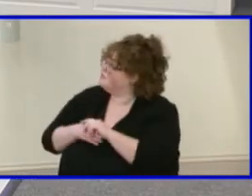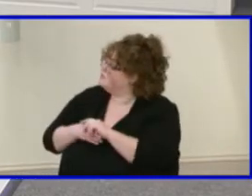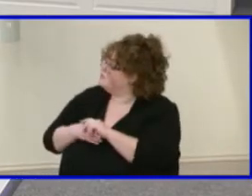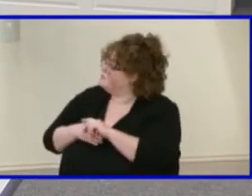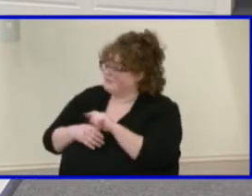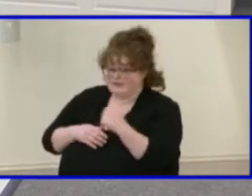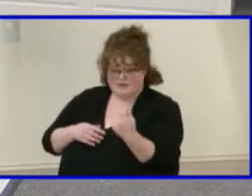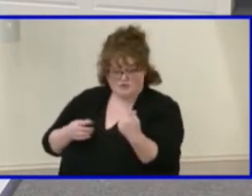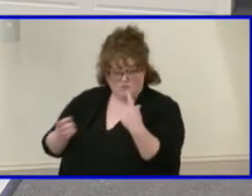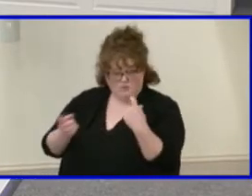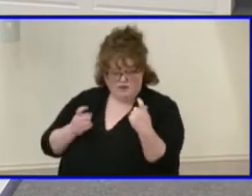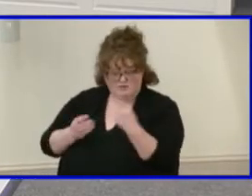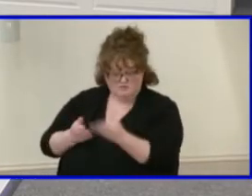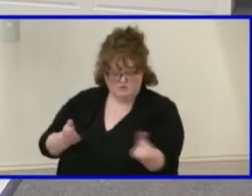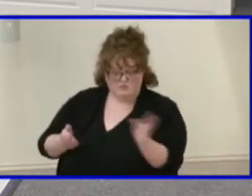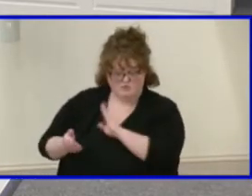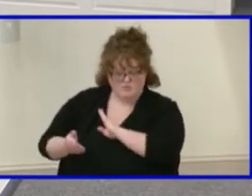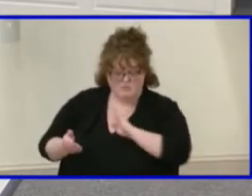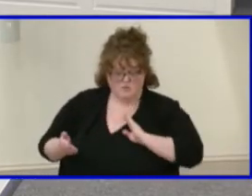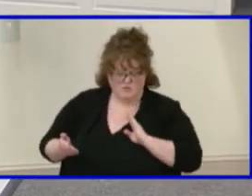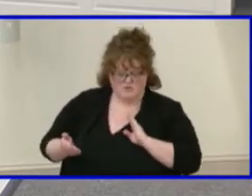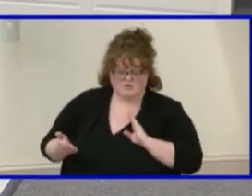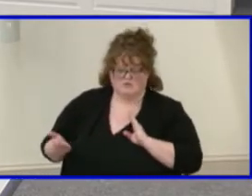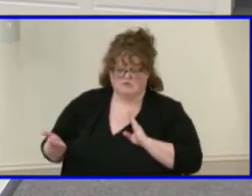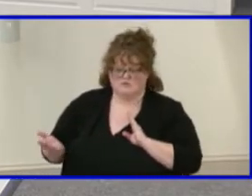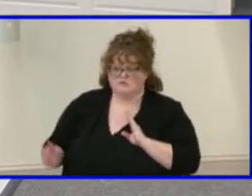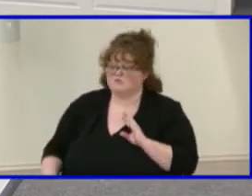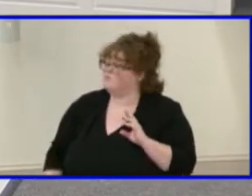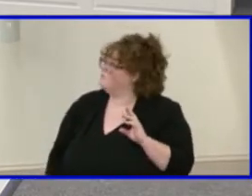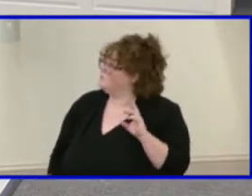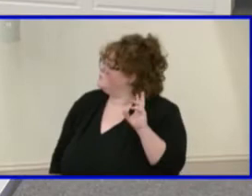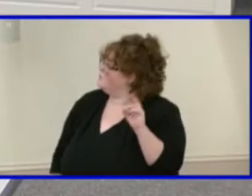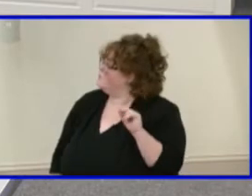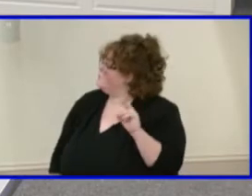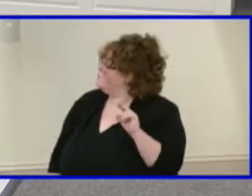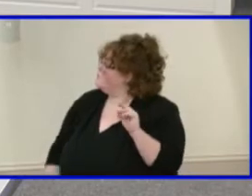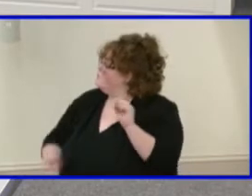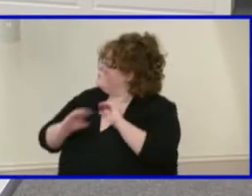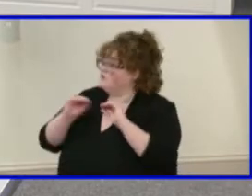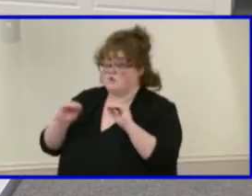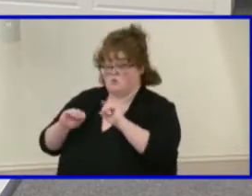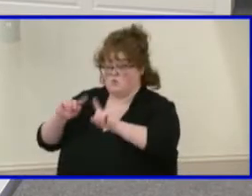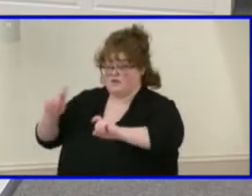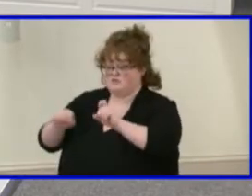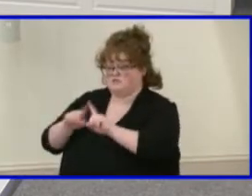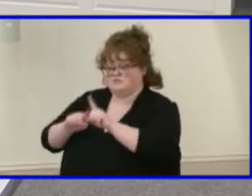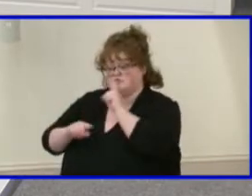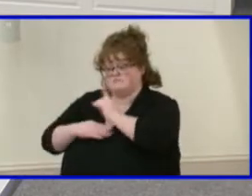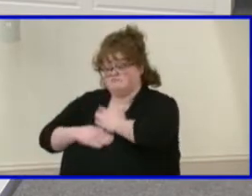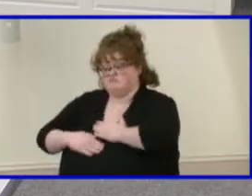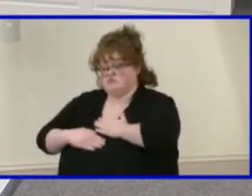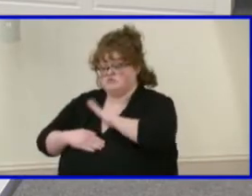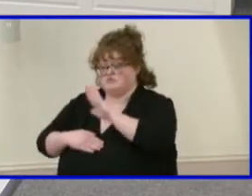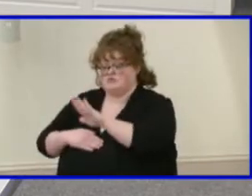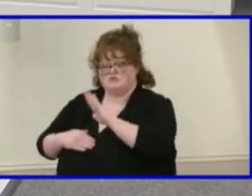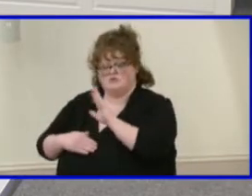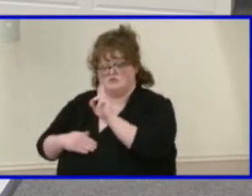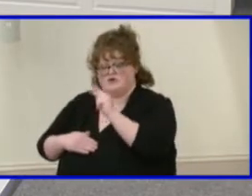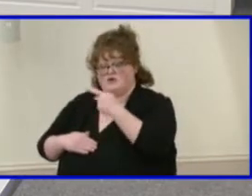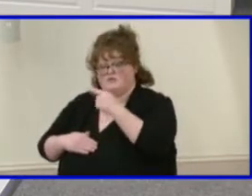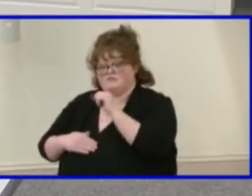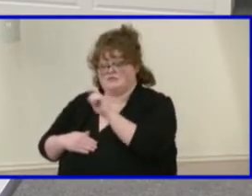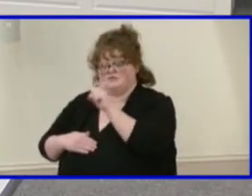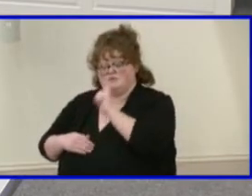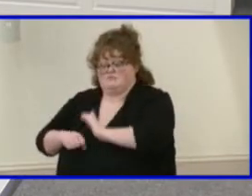for Ms. Gilbert or for Dr. Teigen? No, I don't have any questions at this time. I just appreciate this update. It's alarming